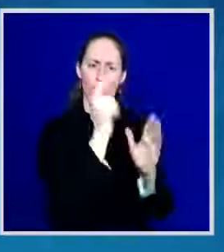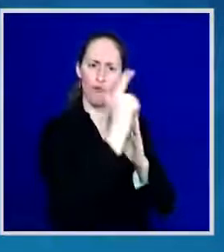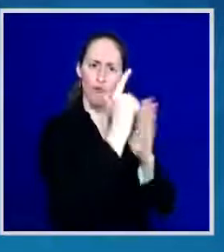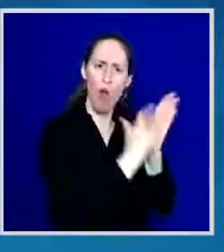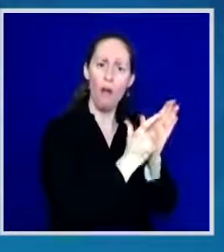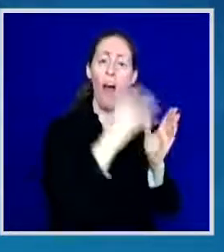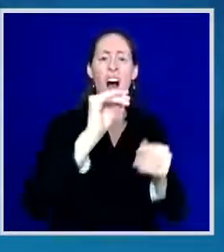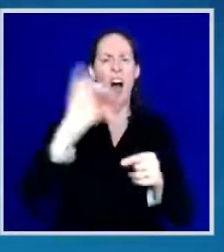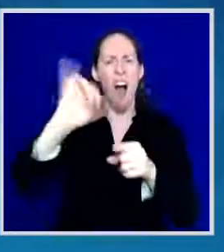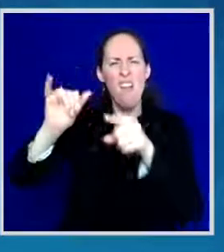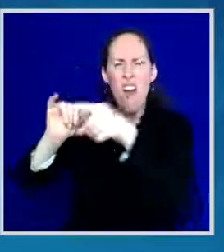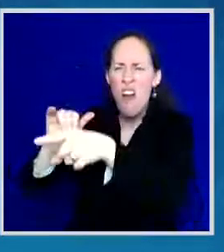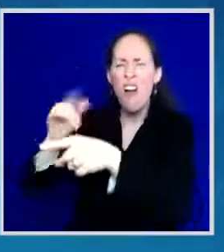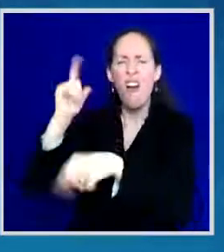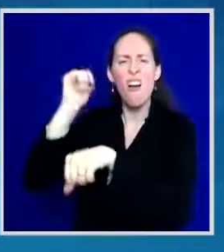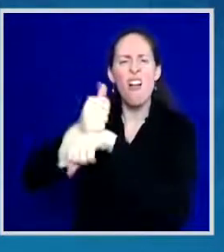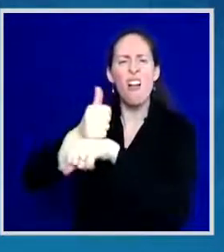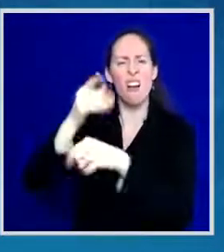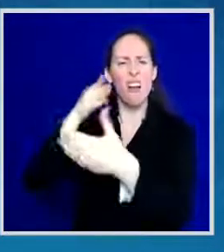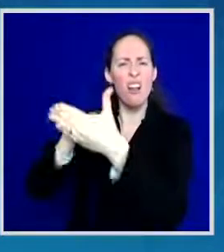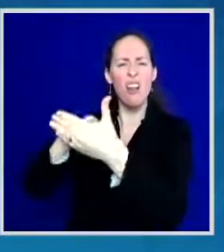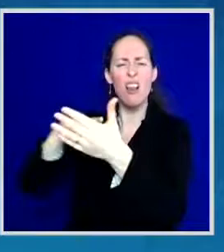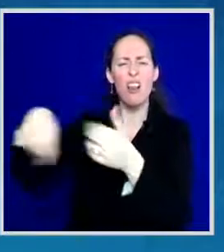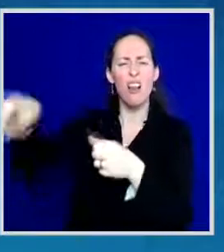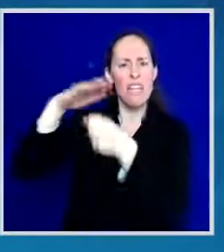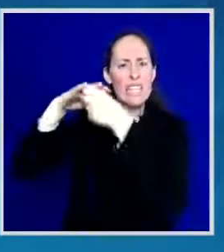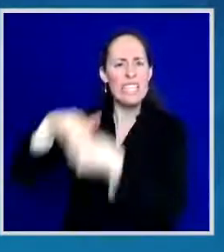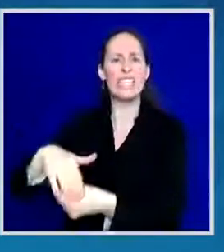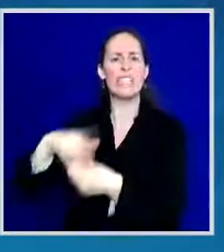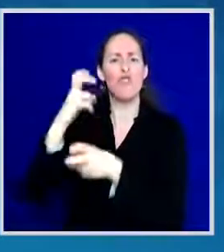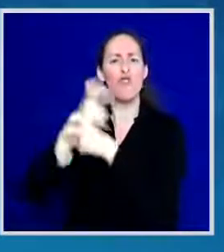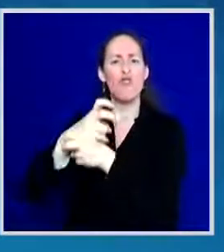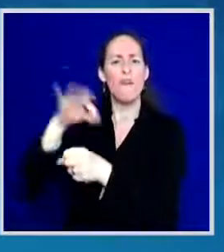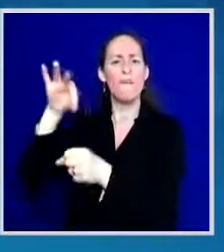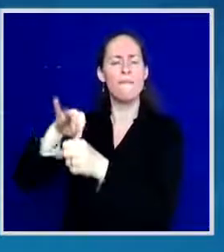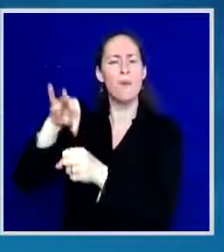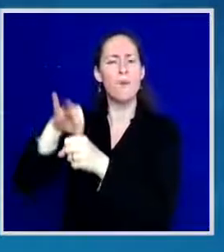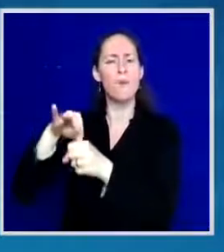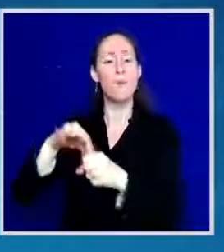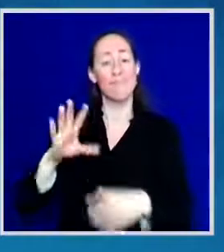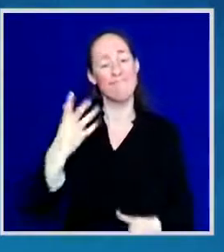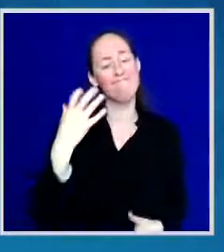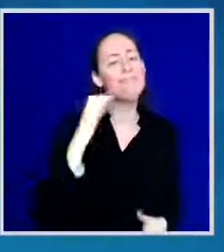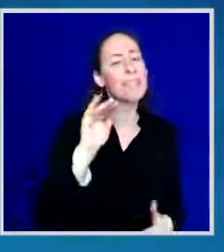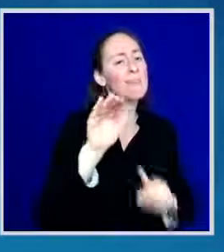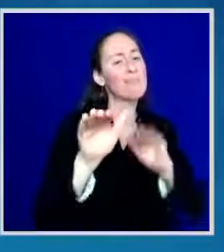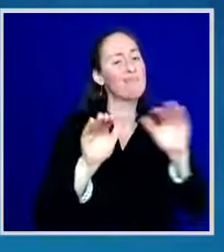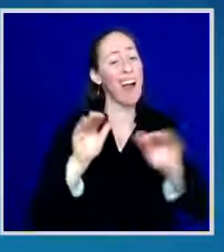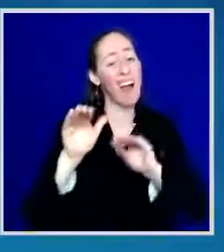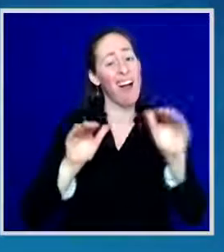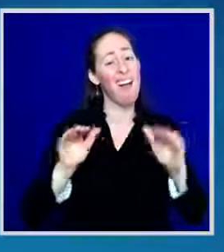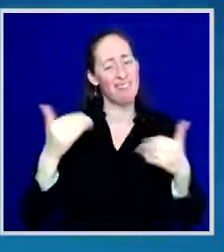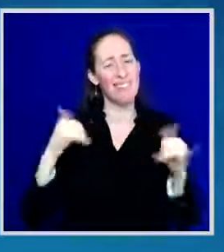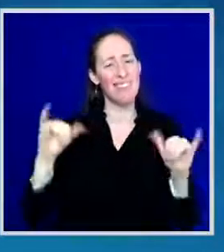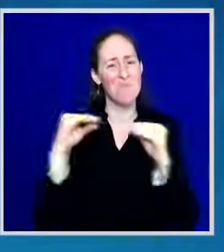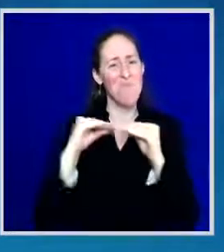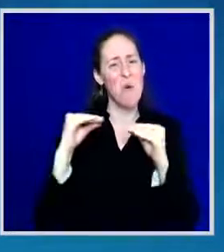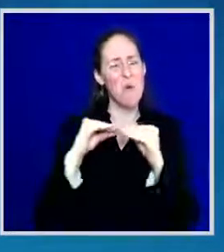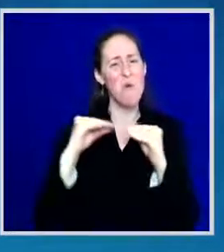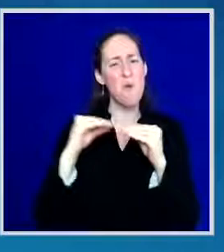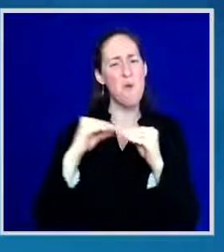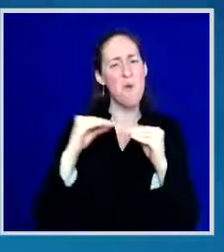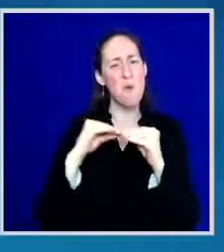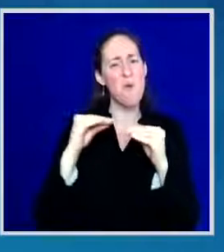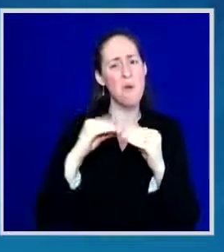that we still have so much more work to do in the fight for reasonable gun laws, in the fight